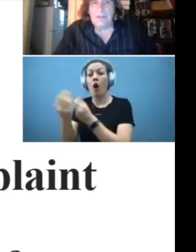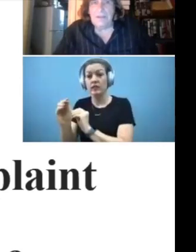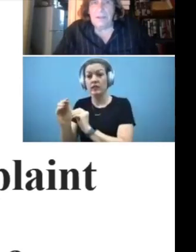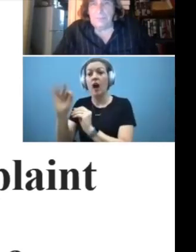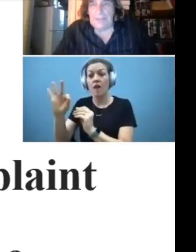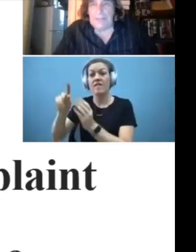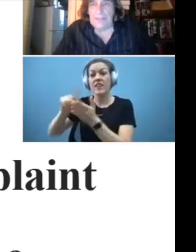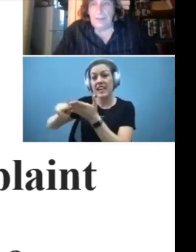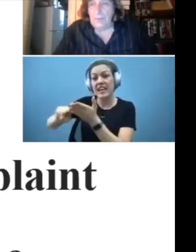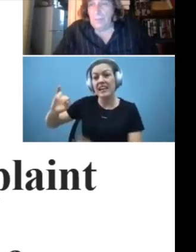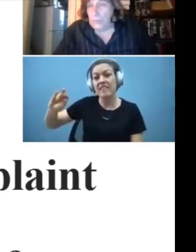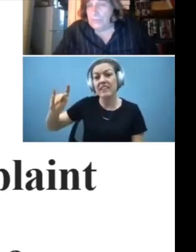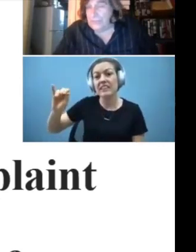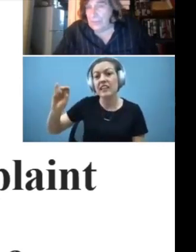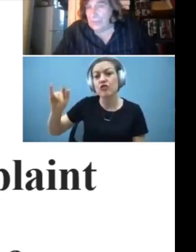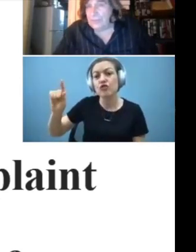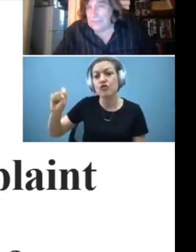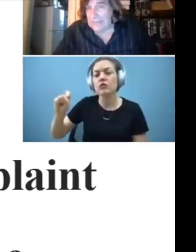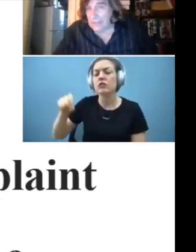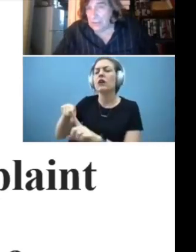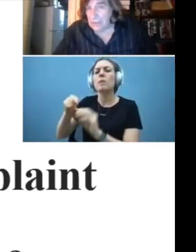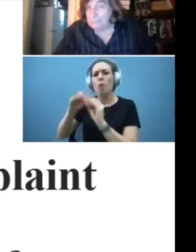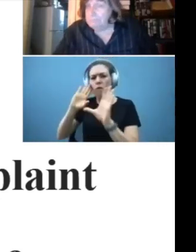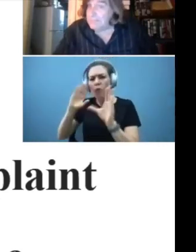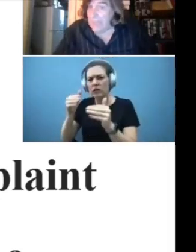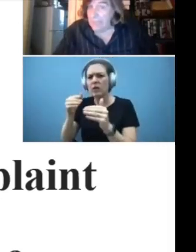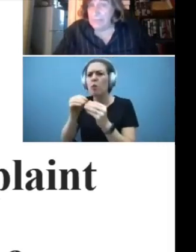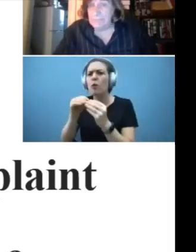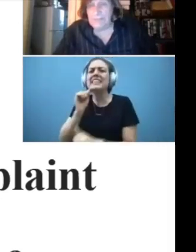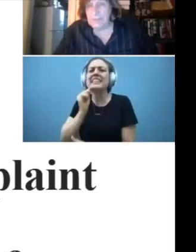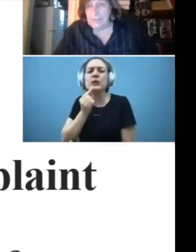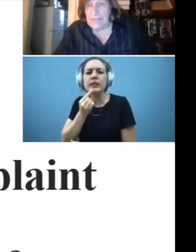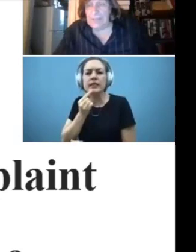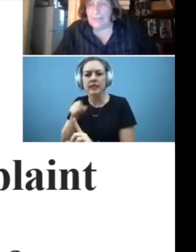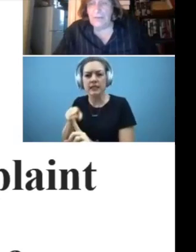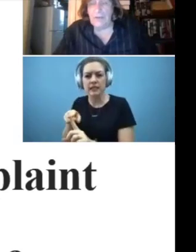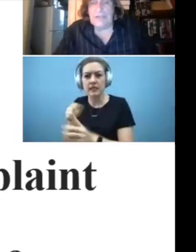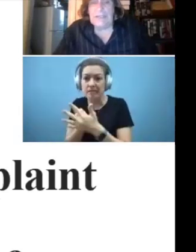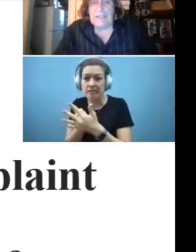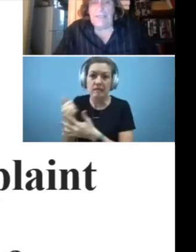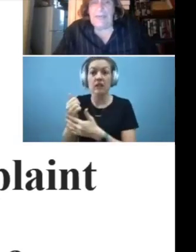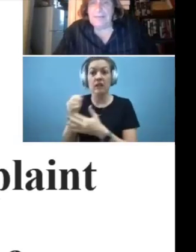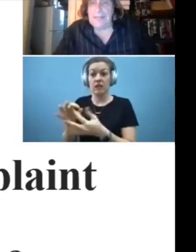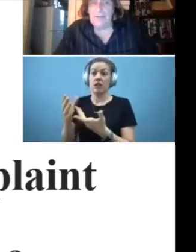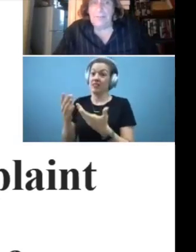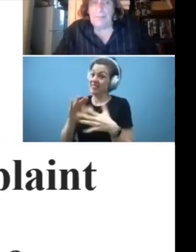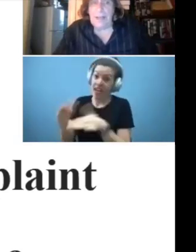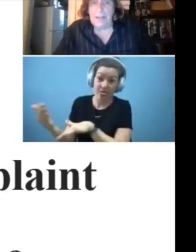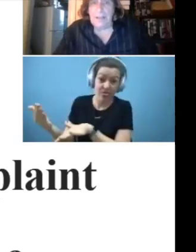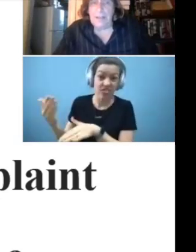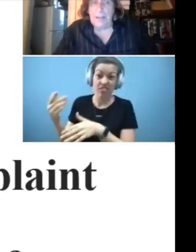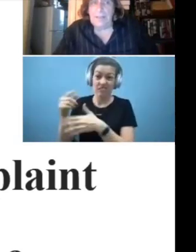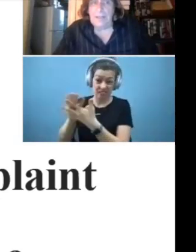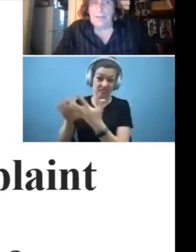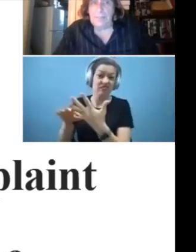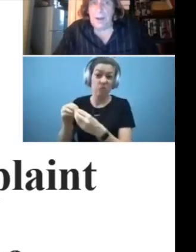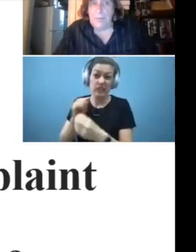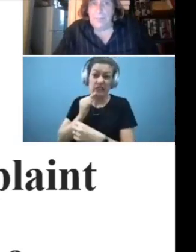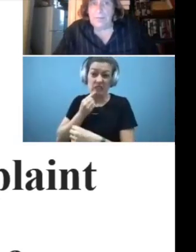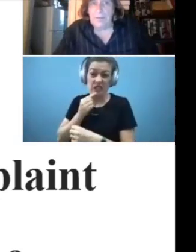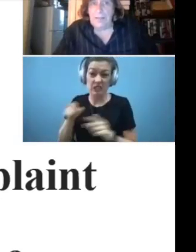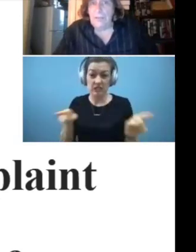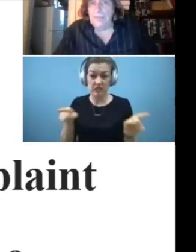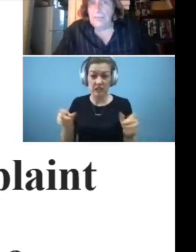complaints of a more serious nature, death, things of that nature. And that is handled by the